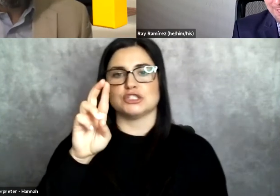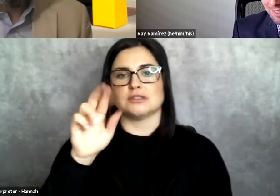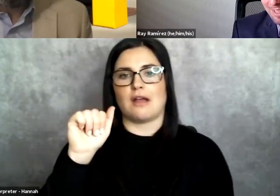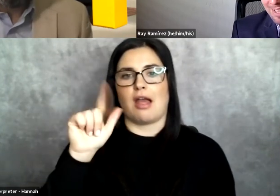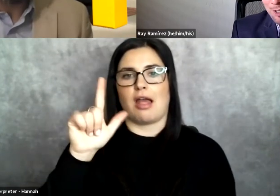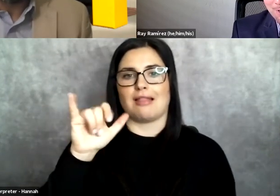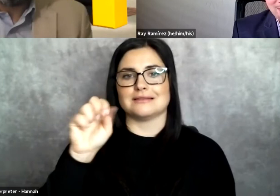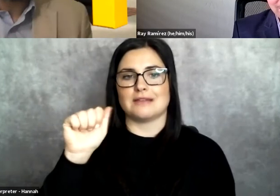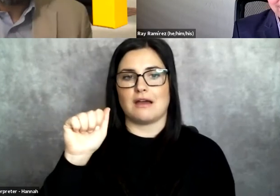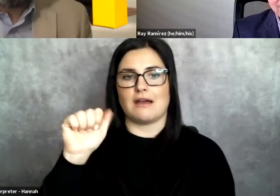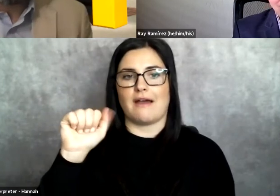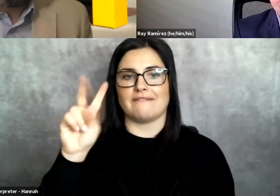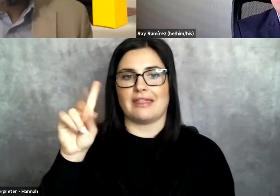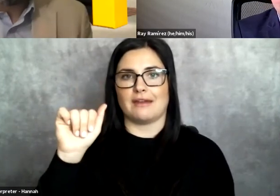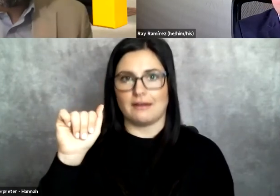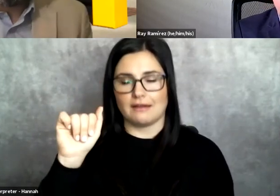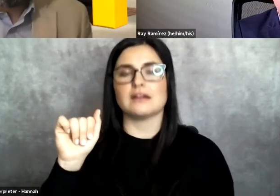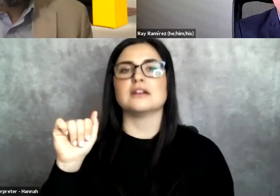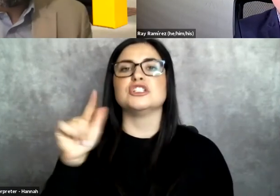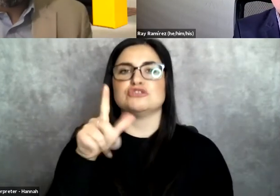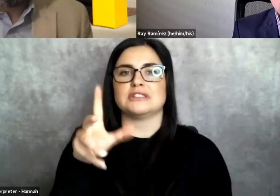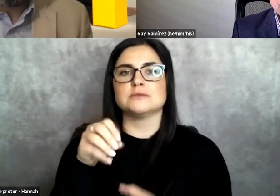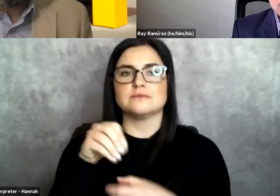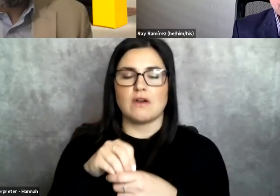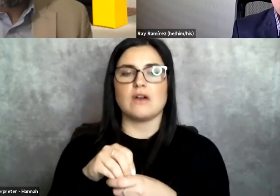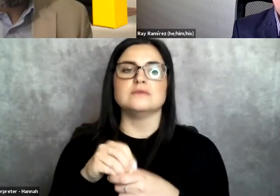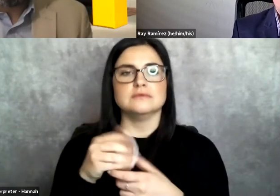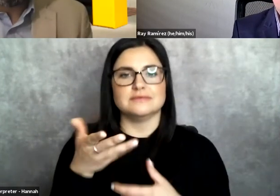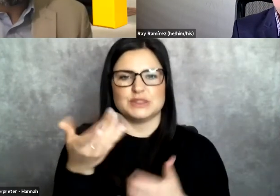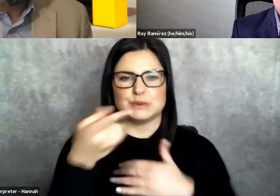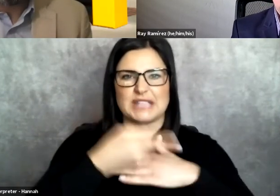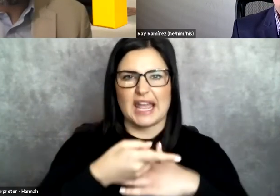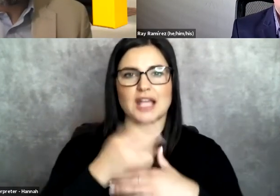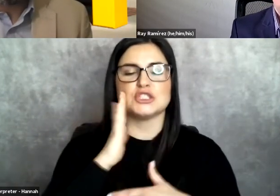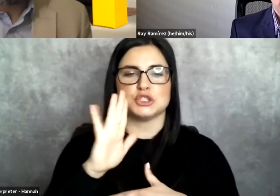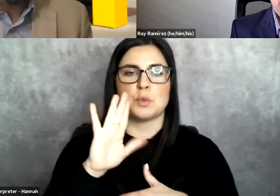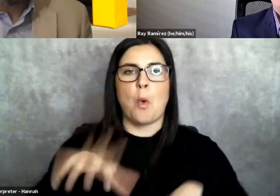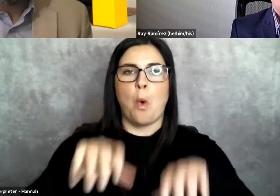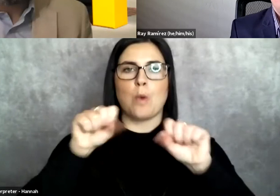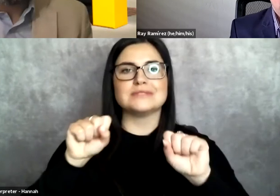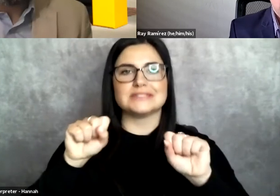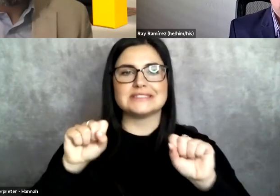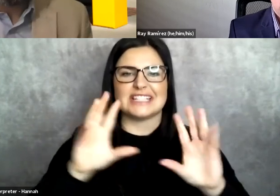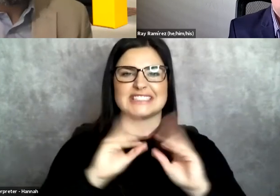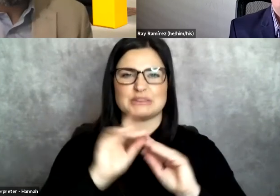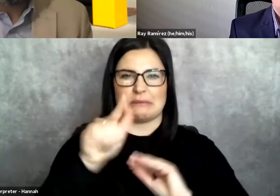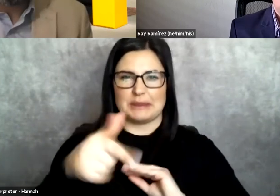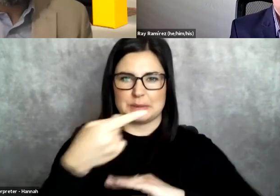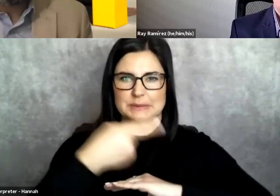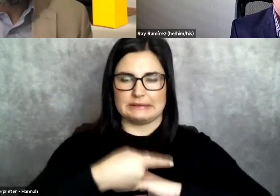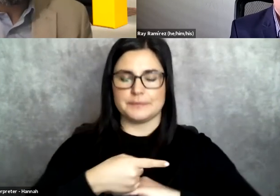Aveda, who is on the call joining us today and will be facilitating the breakout session later on. Actually,